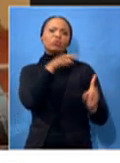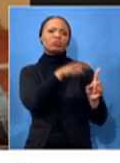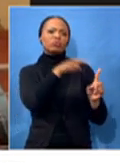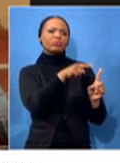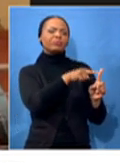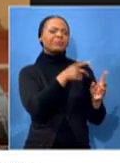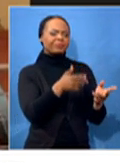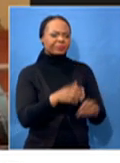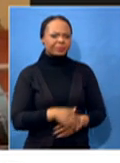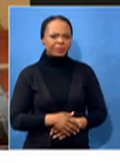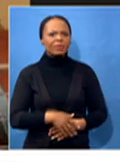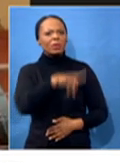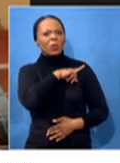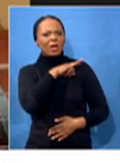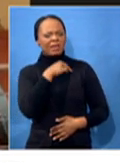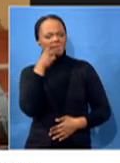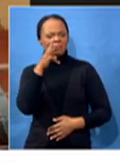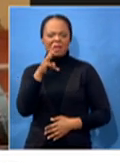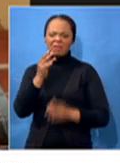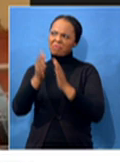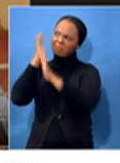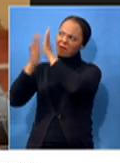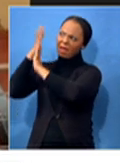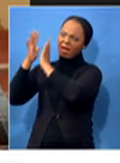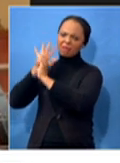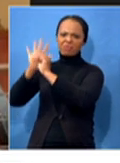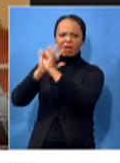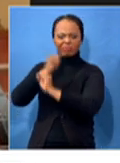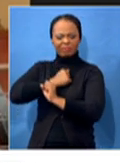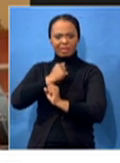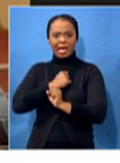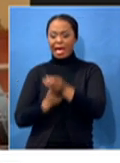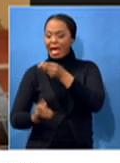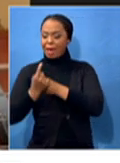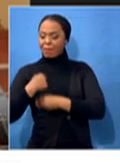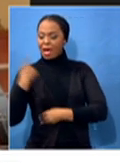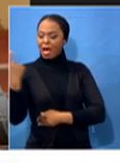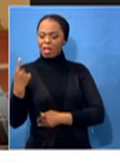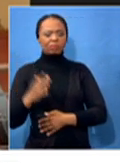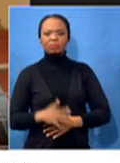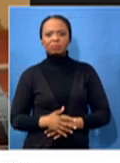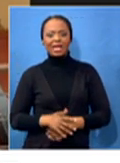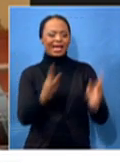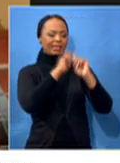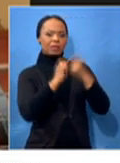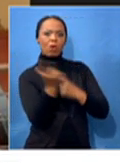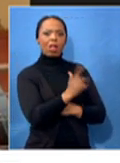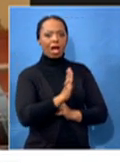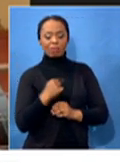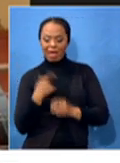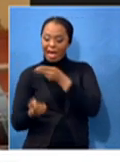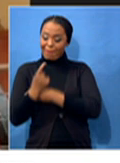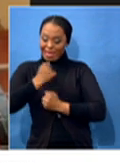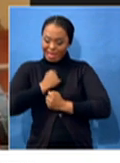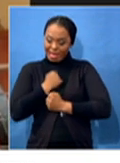think of things that actually happened to me alone, not with the rest of the team. And then now how things now all of a